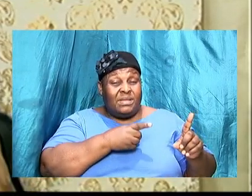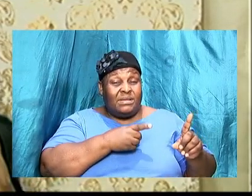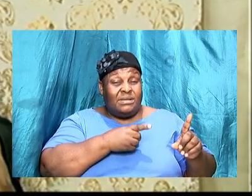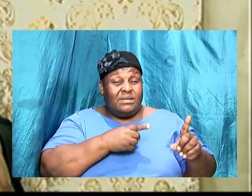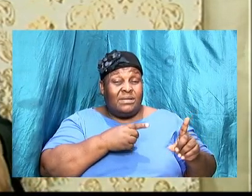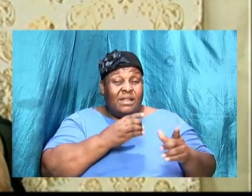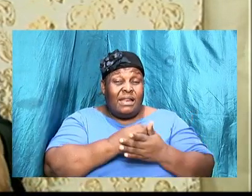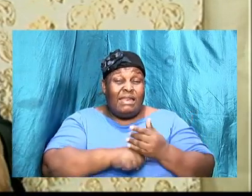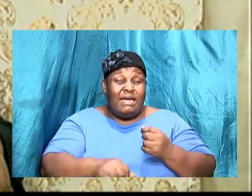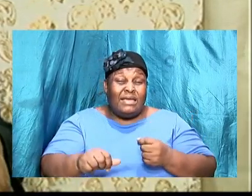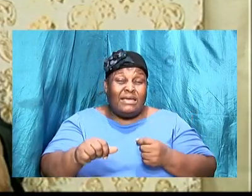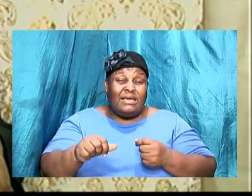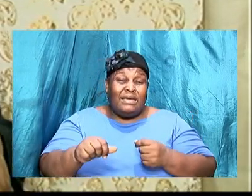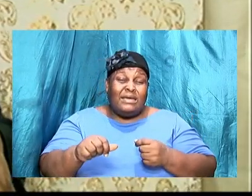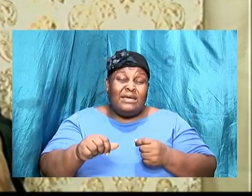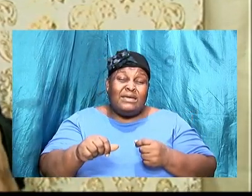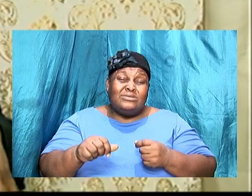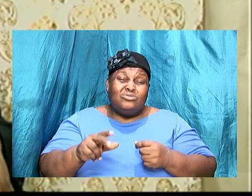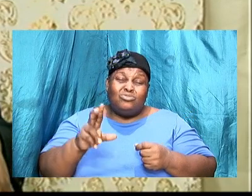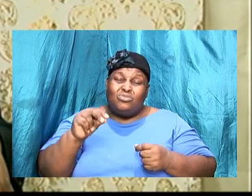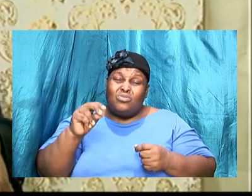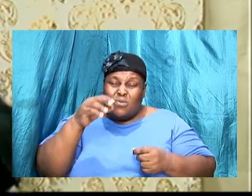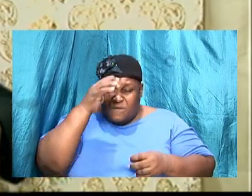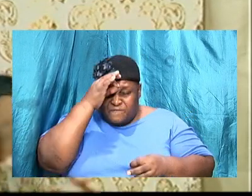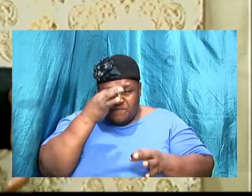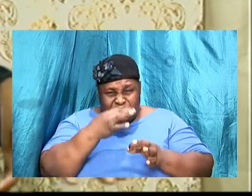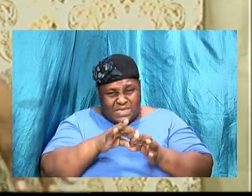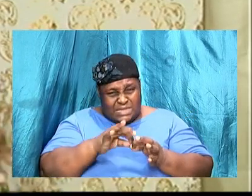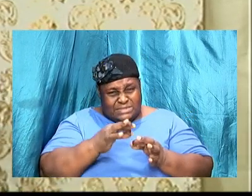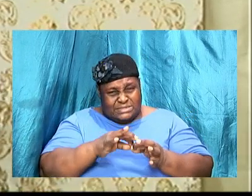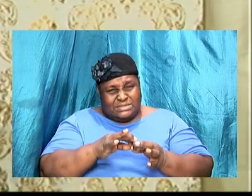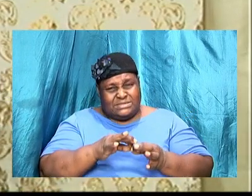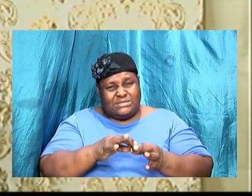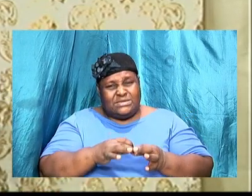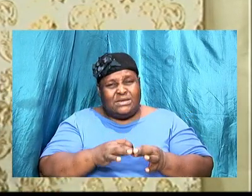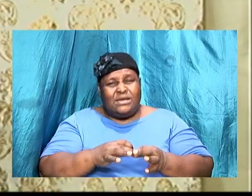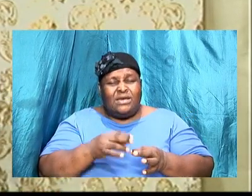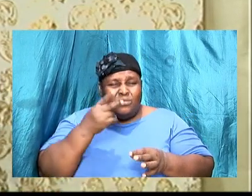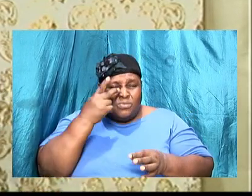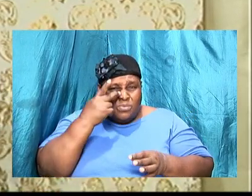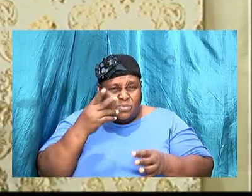time the wool dry and around it being wet